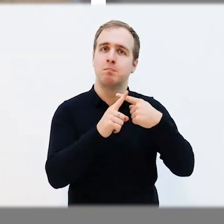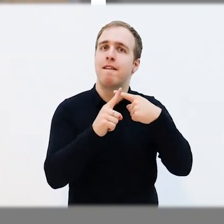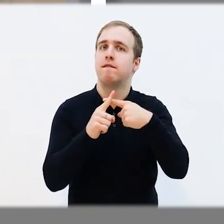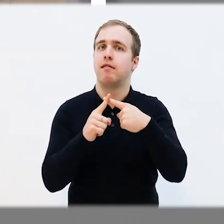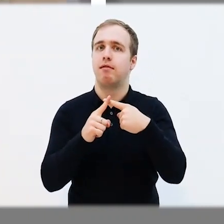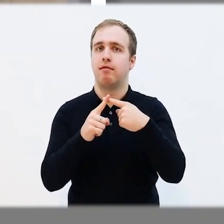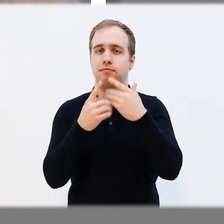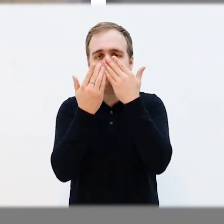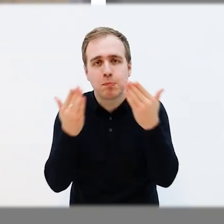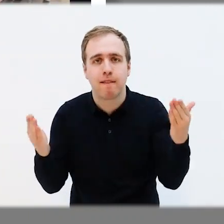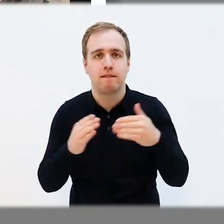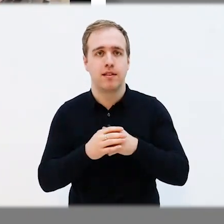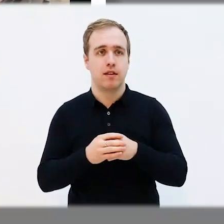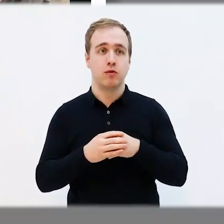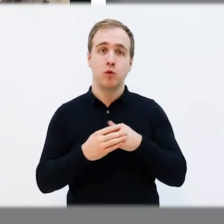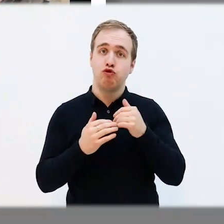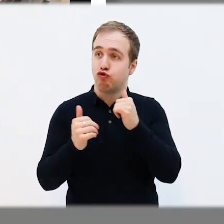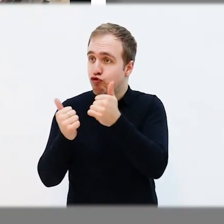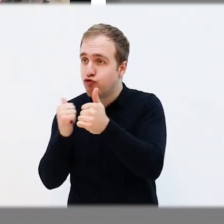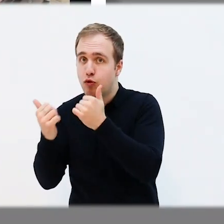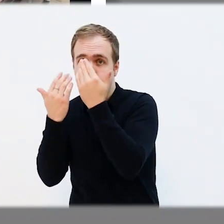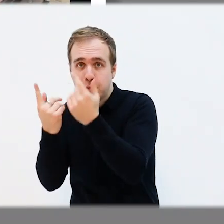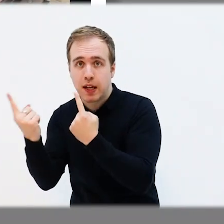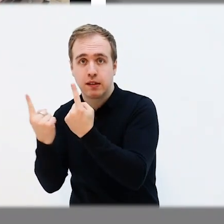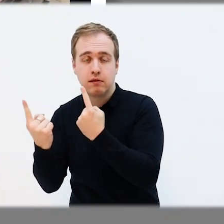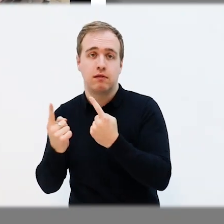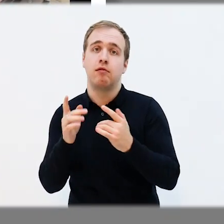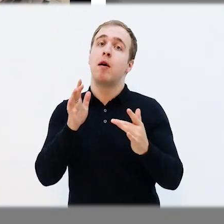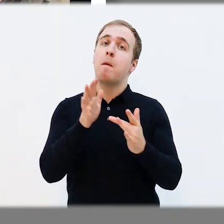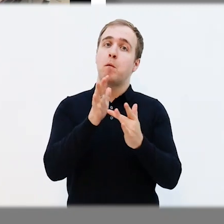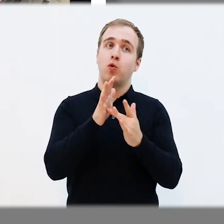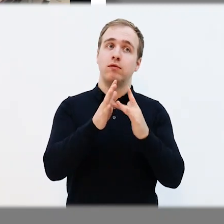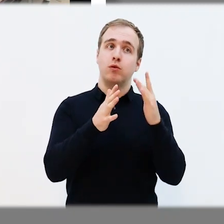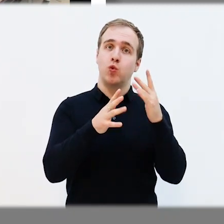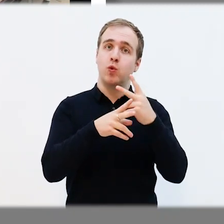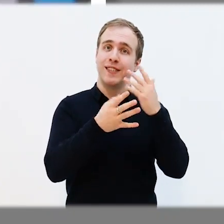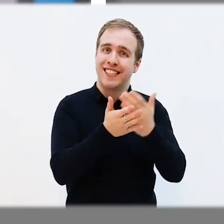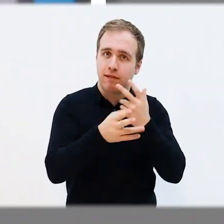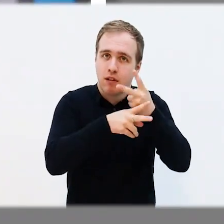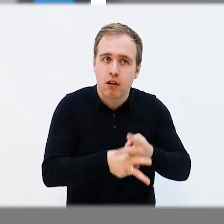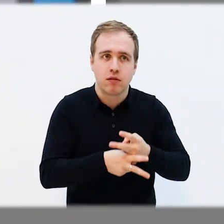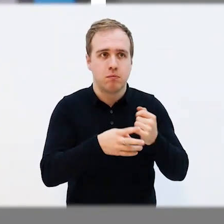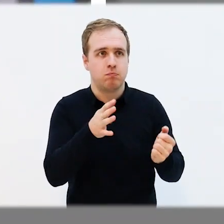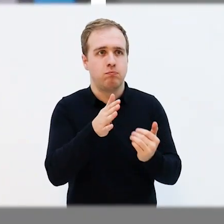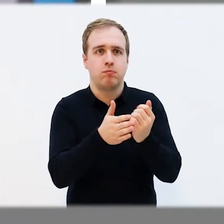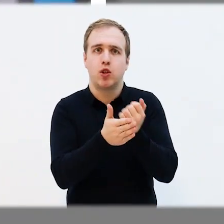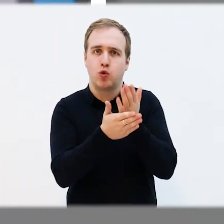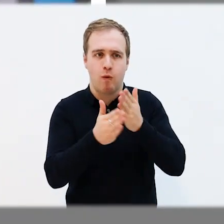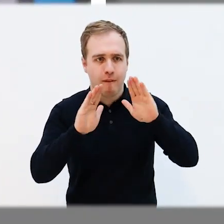people with respect. It's fundamental safeguarding and ensuring that people are at heart of our services. Respect,